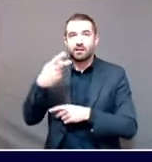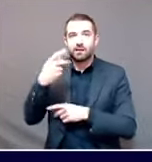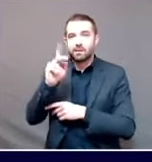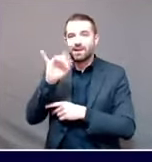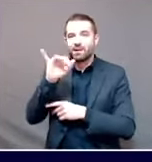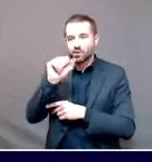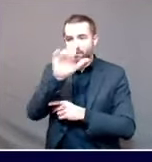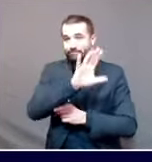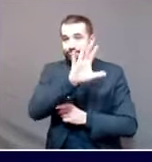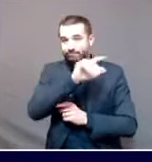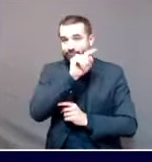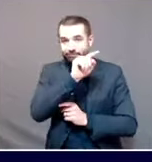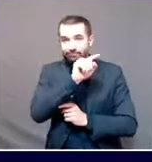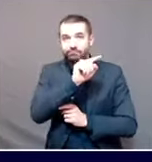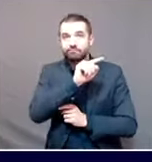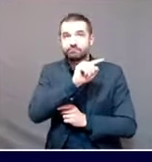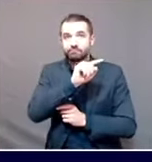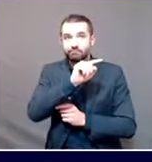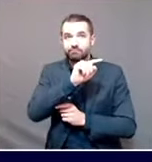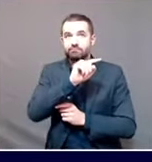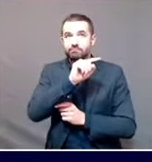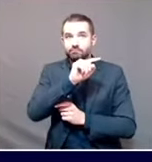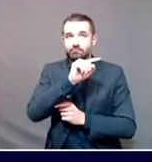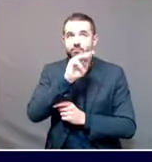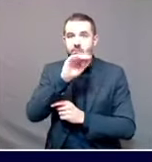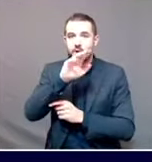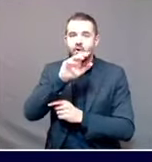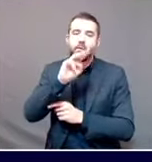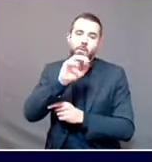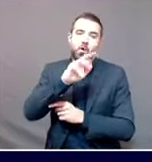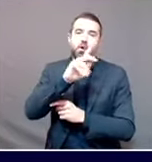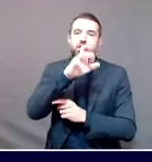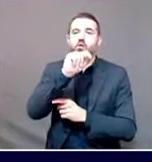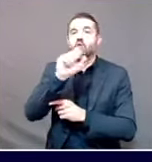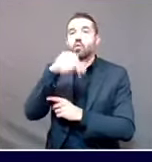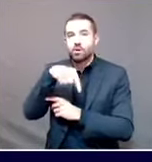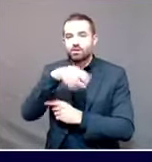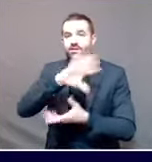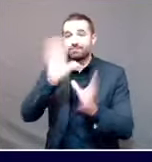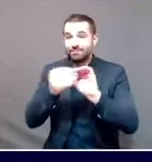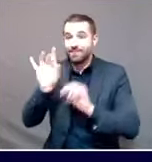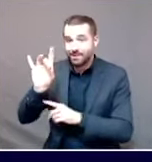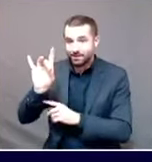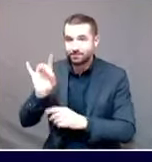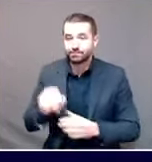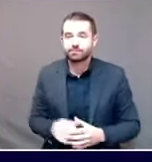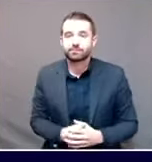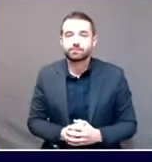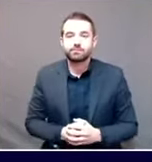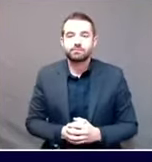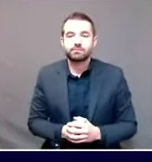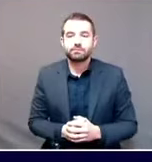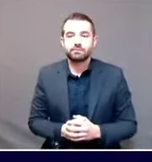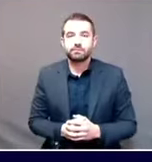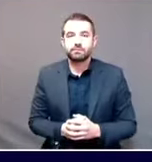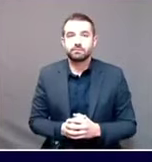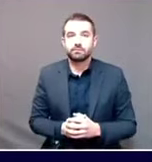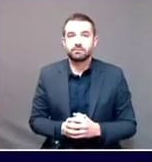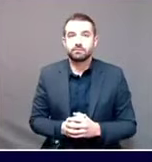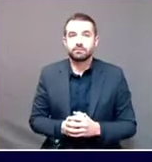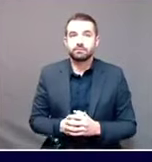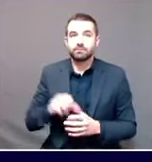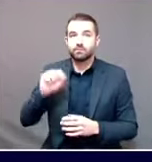Southridge Rehab, in Biddeford, three cases. At Spruce Mountain Elementary School, in Jay,